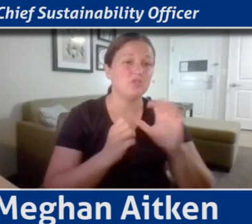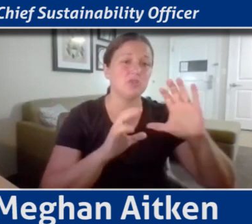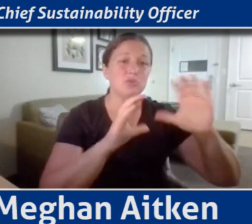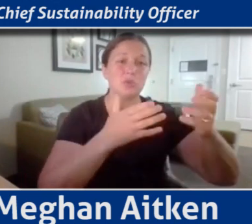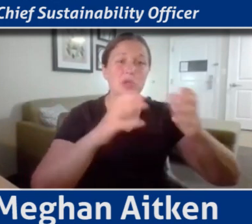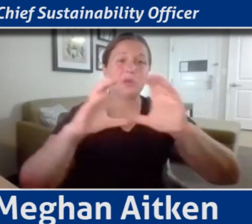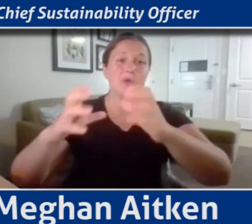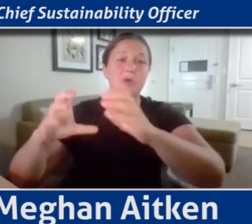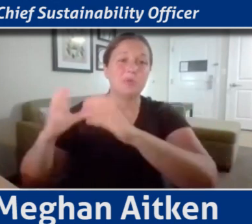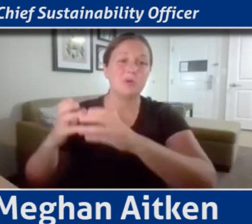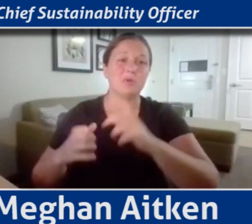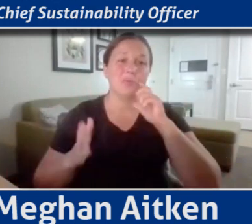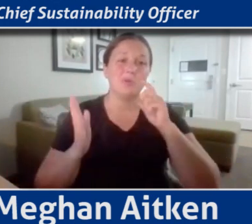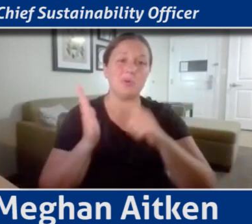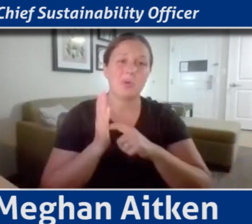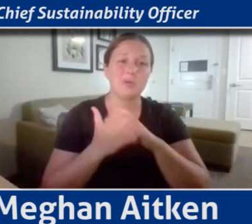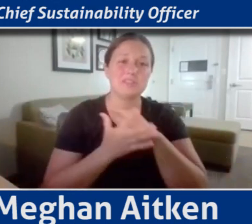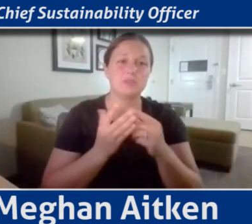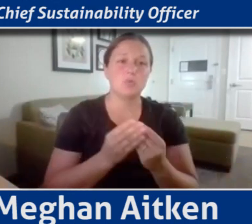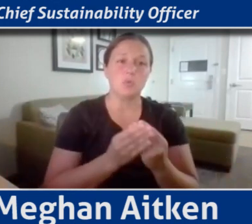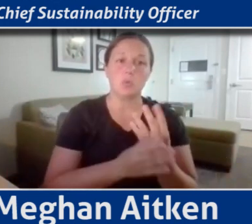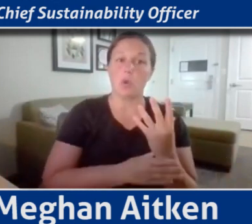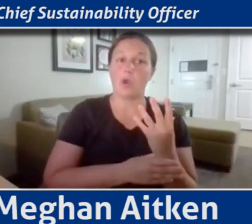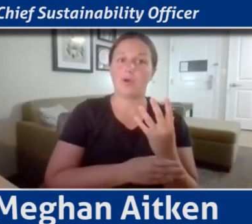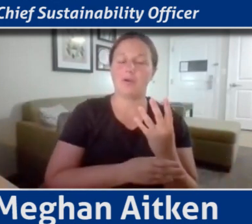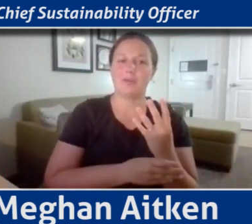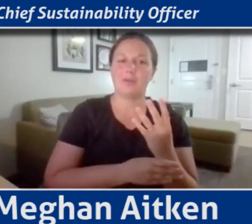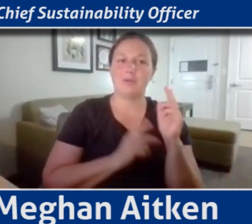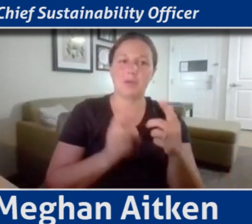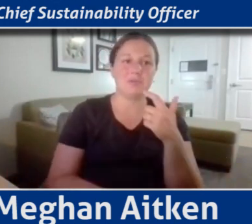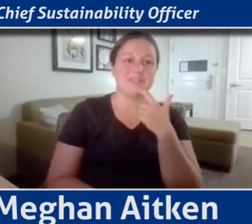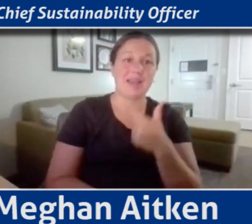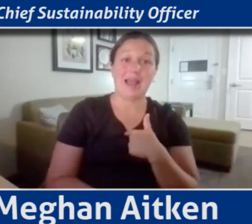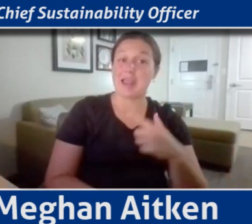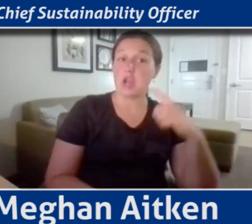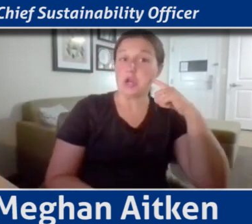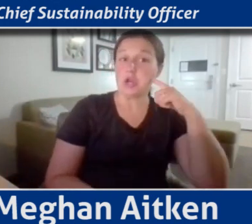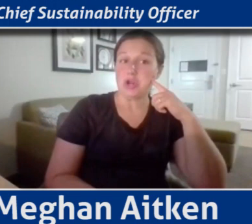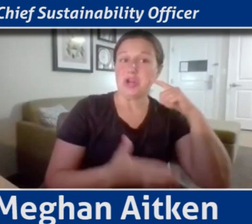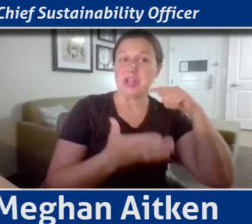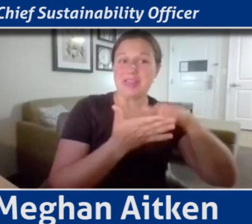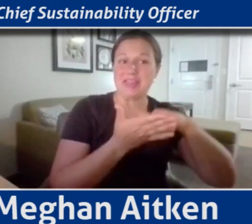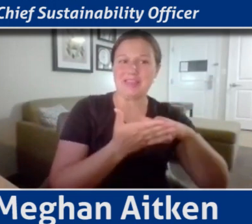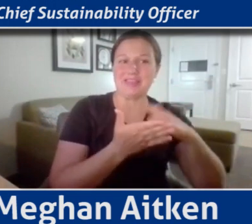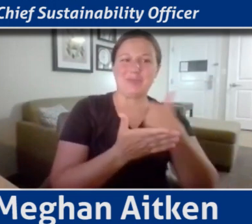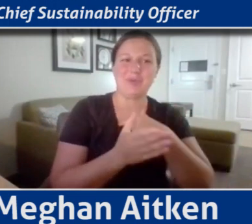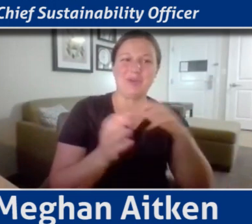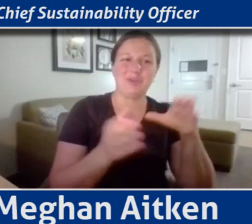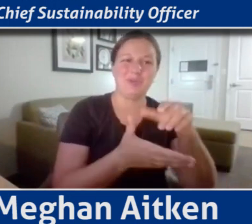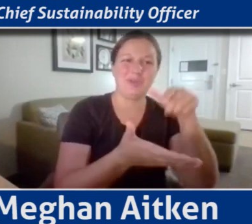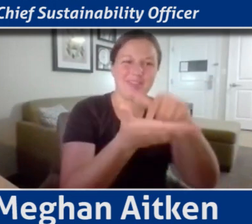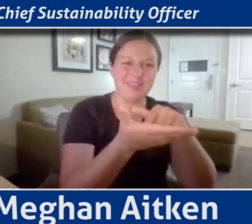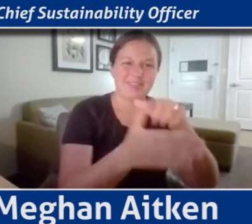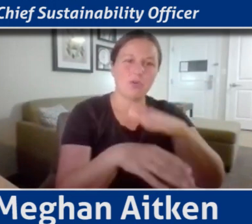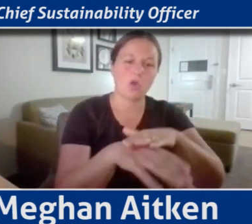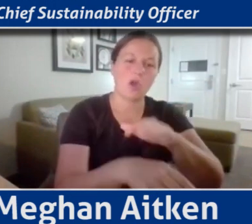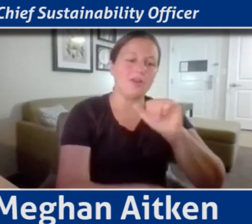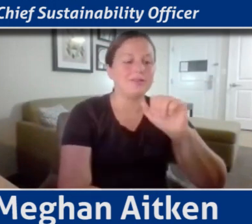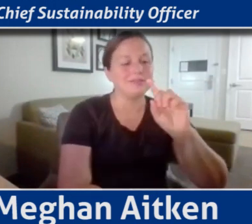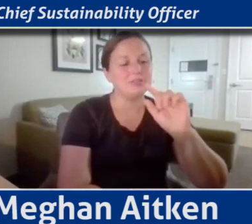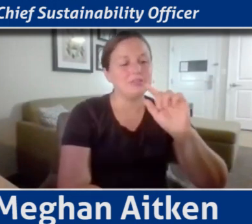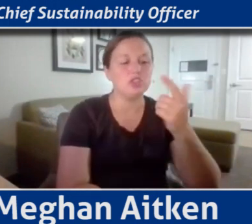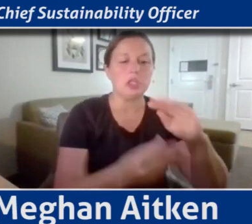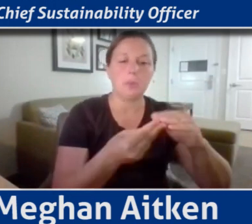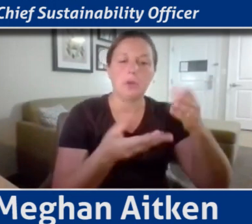in terms of, hey, I heard about this and we're doing X on SDG number, fill in the blank. You know,